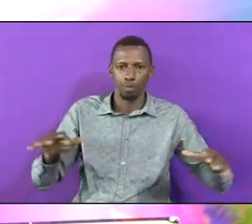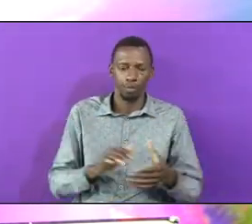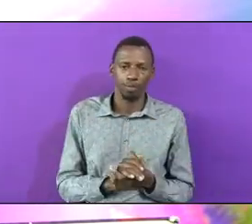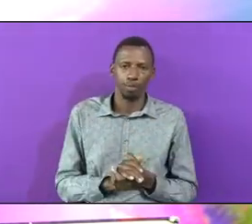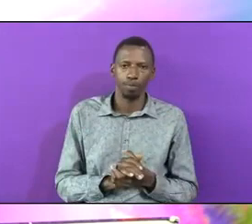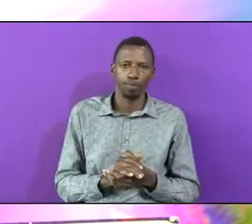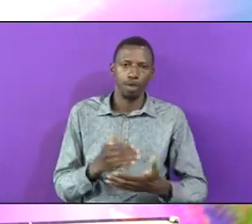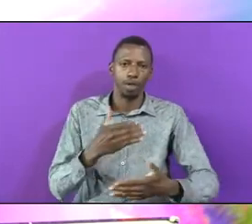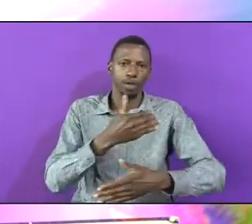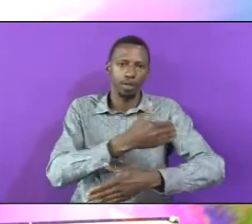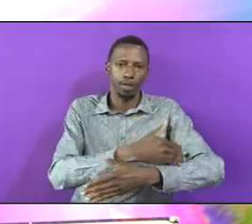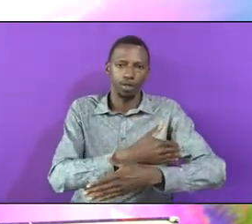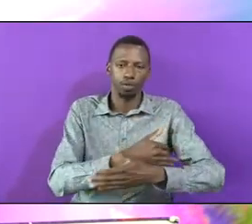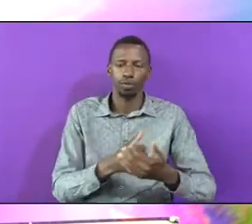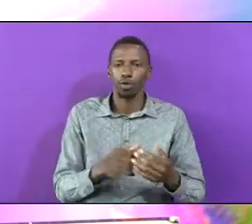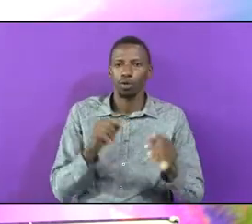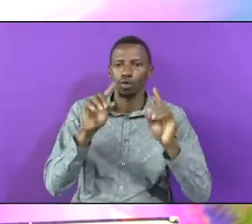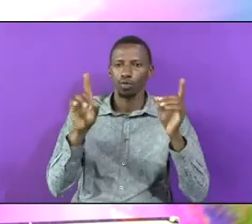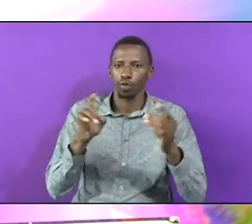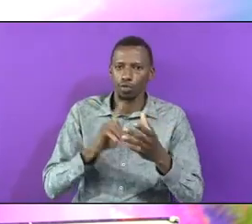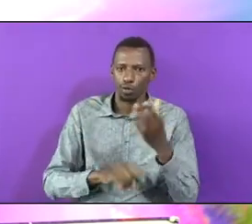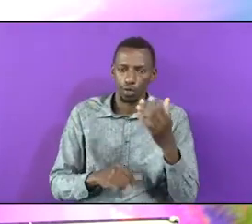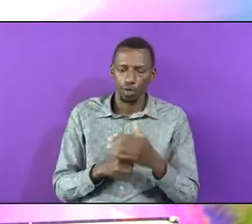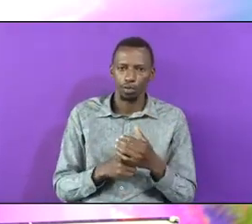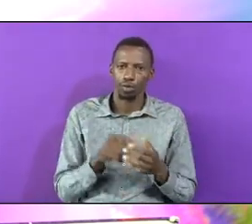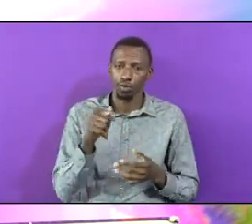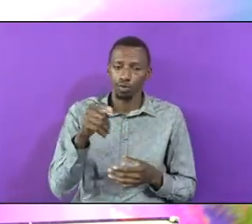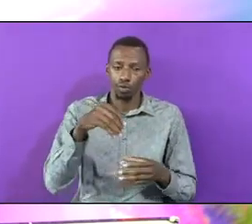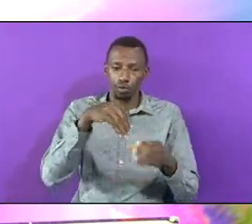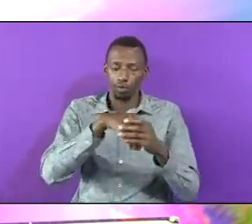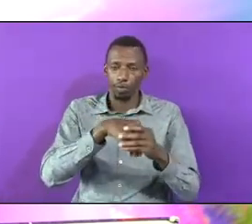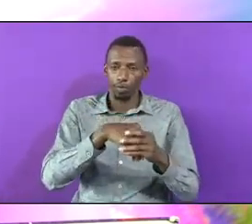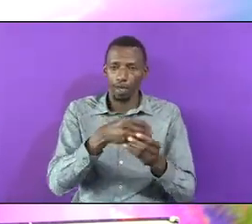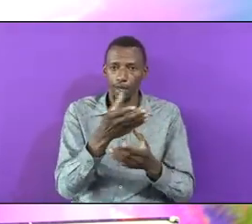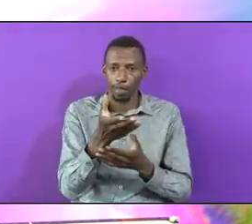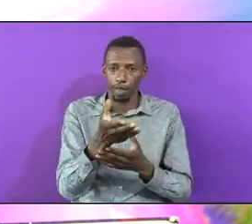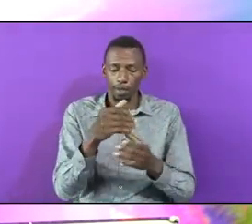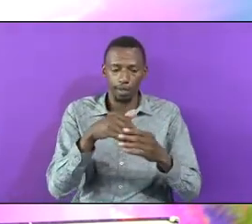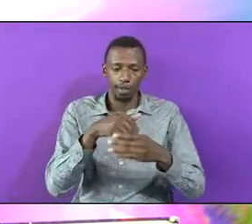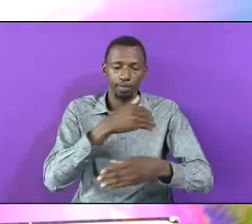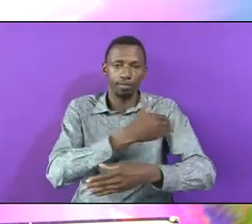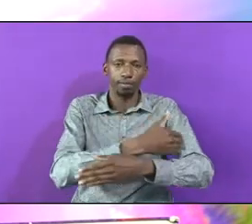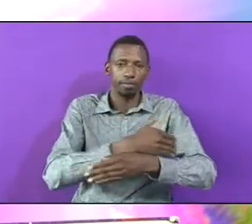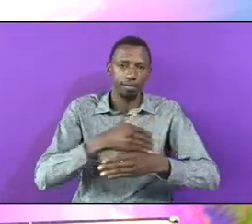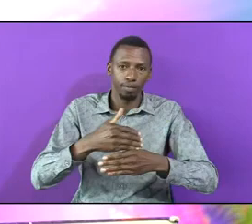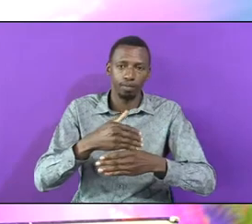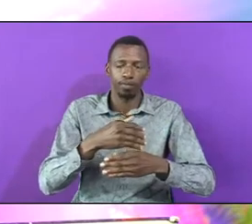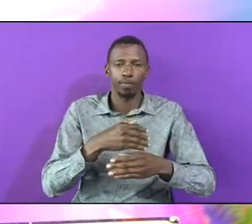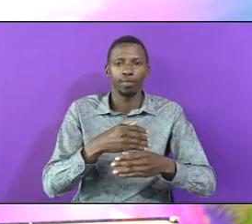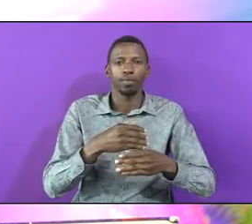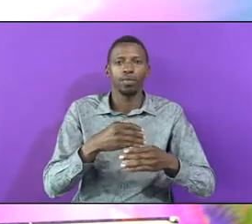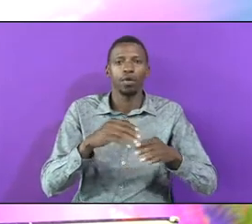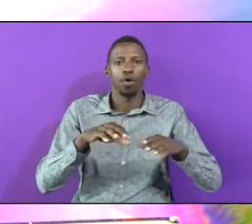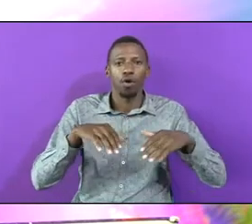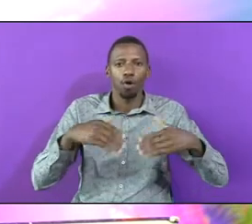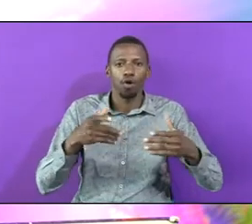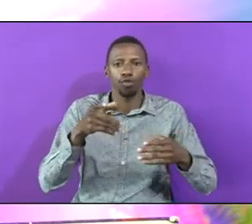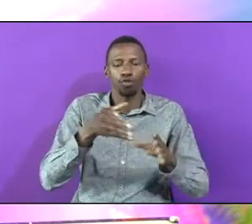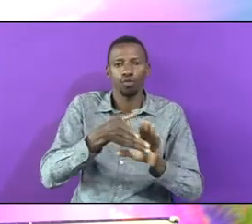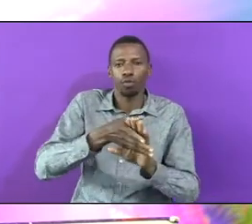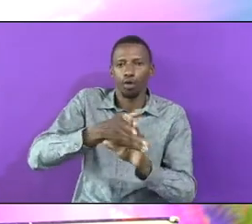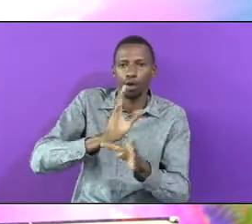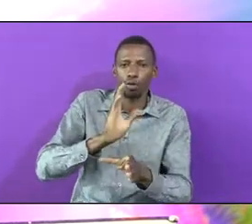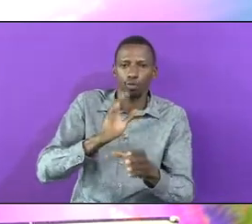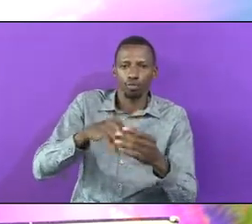The question Is Are you Within The Territory And your Children Or your Hout Of the